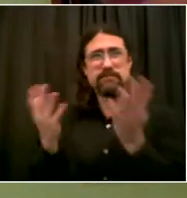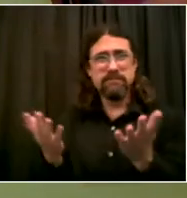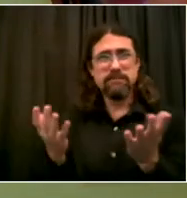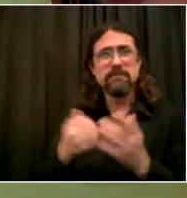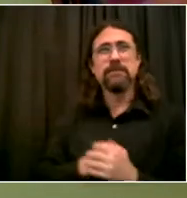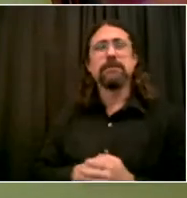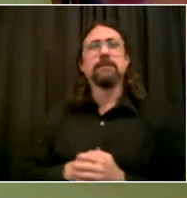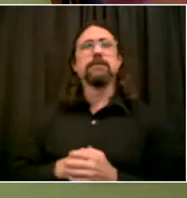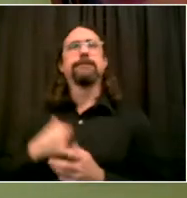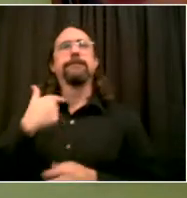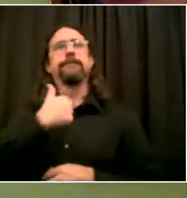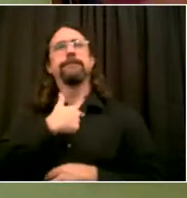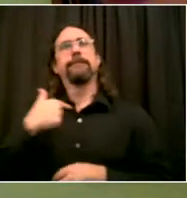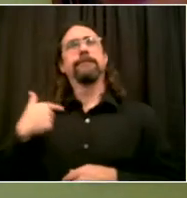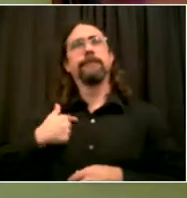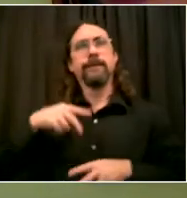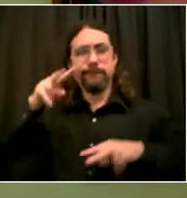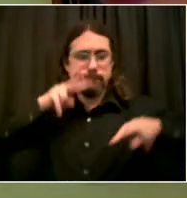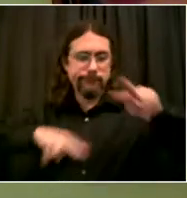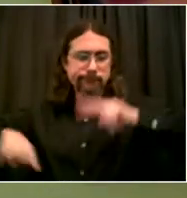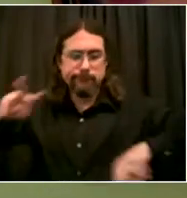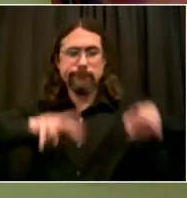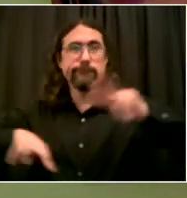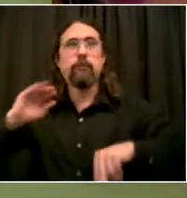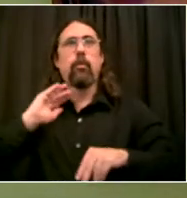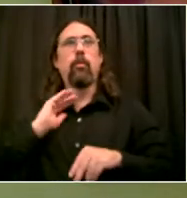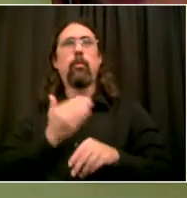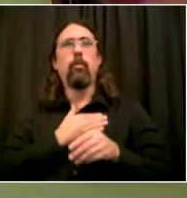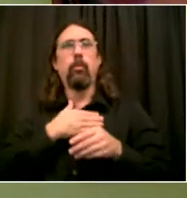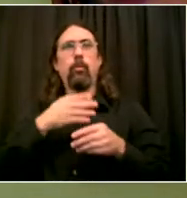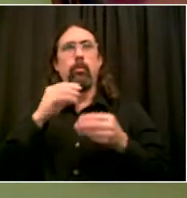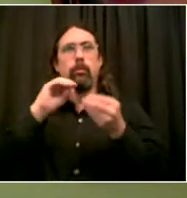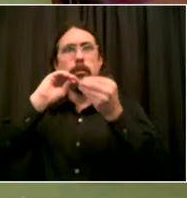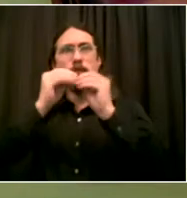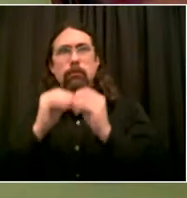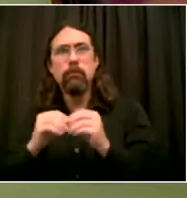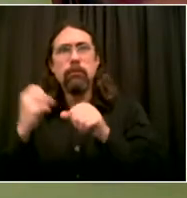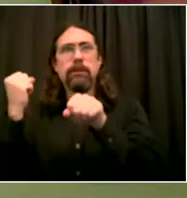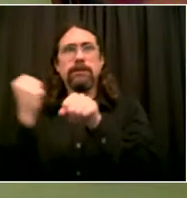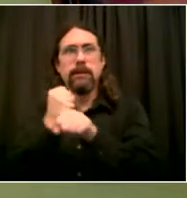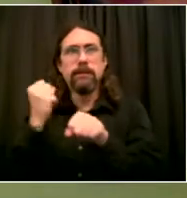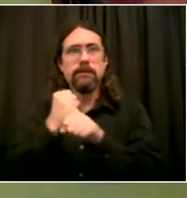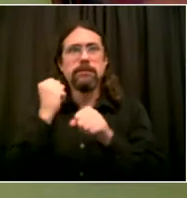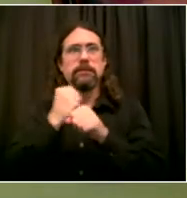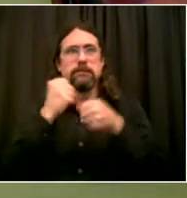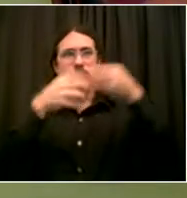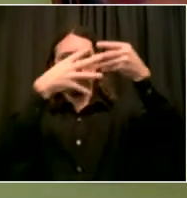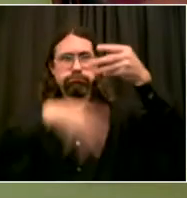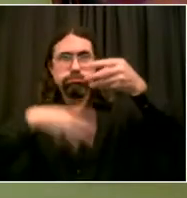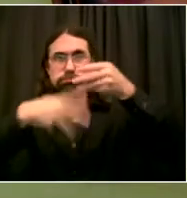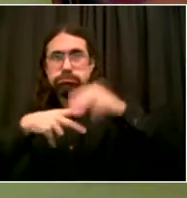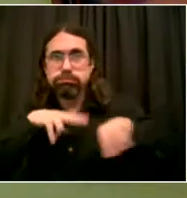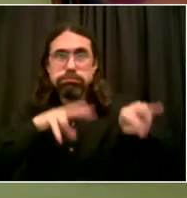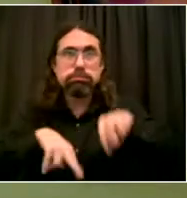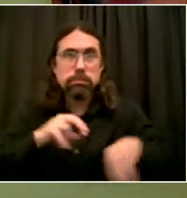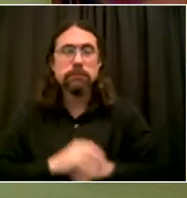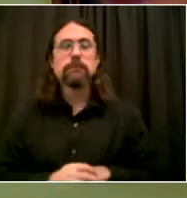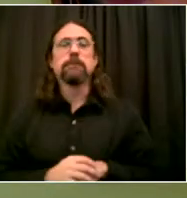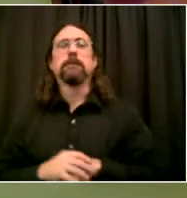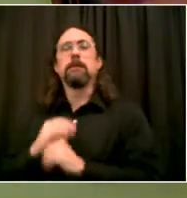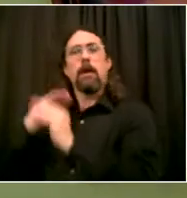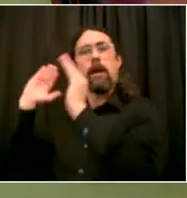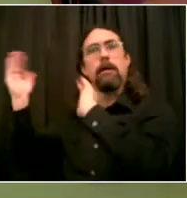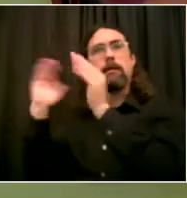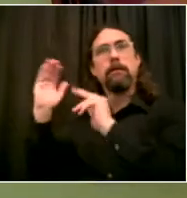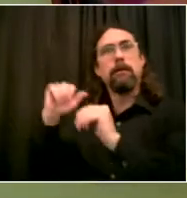different stages of reopening. And what we found was that there was often a consistent pattern when the increase in your